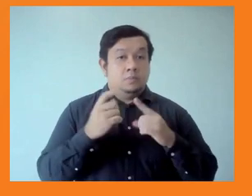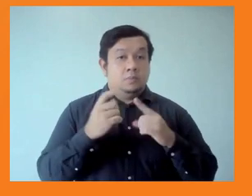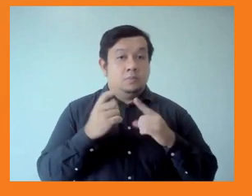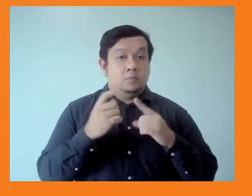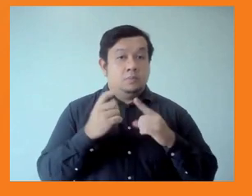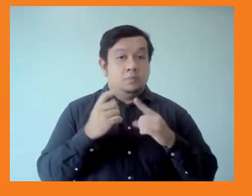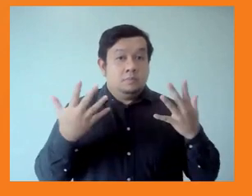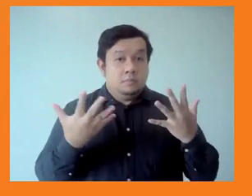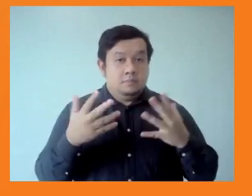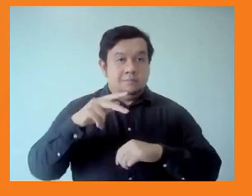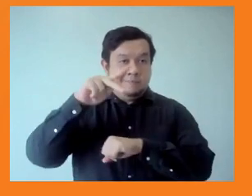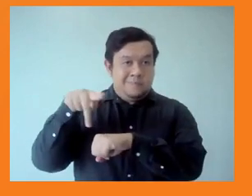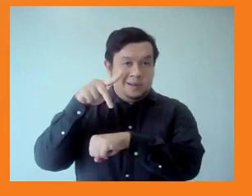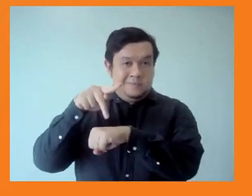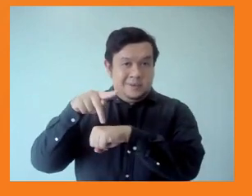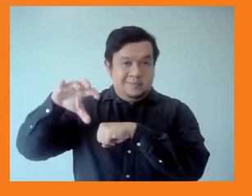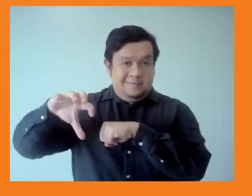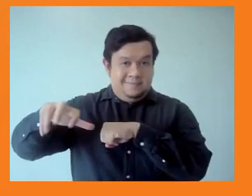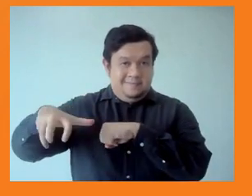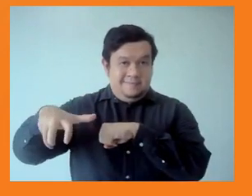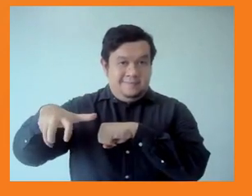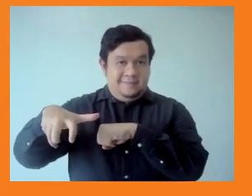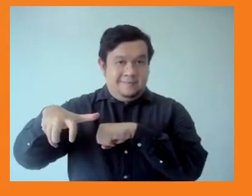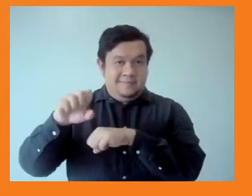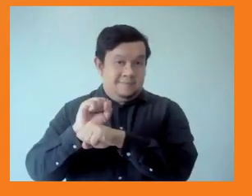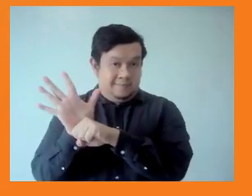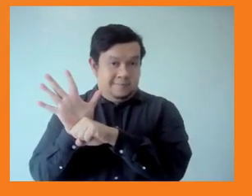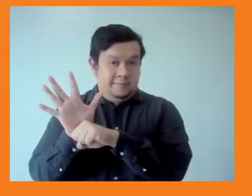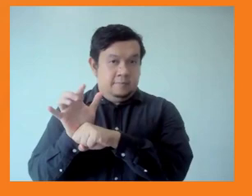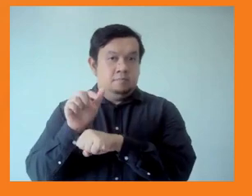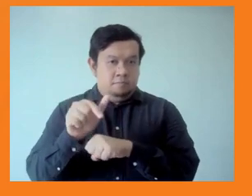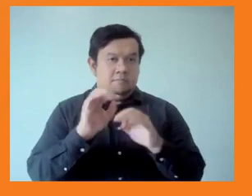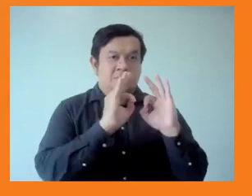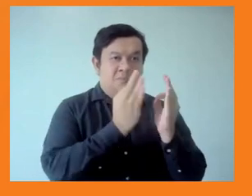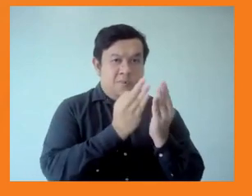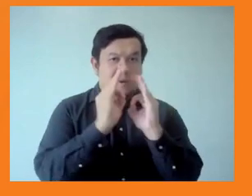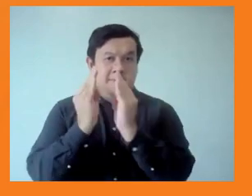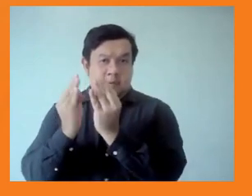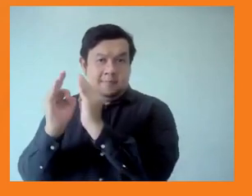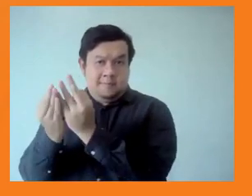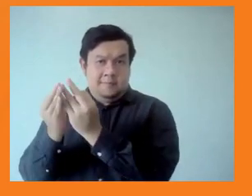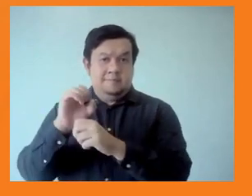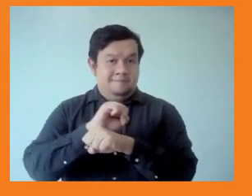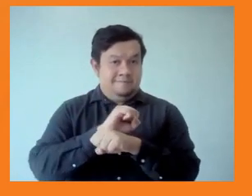intervention really did help households with food production livelihoods, make them more able to feed their own families and supply